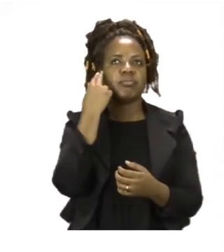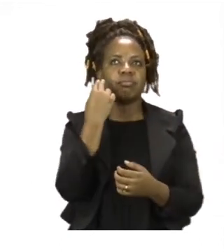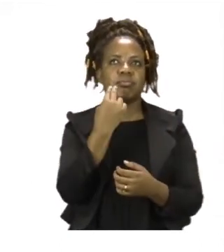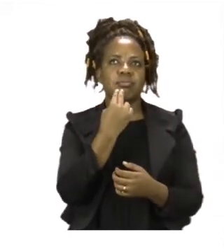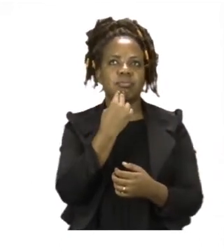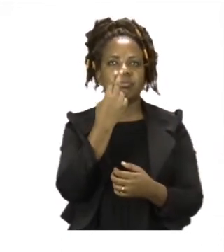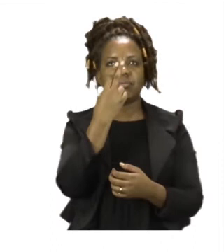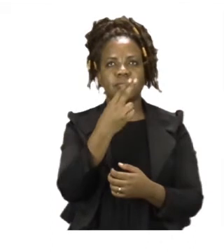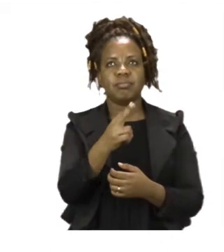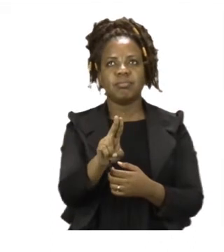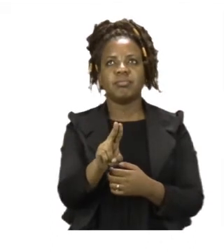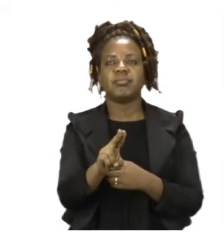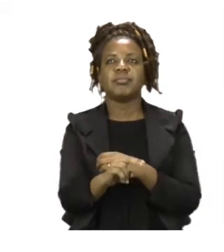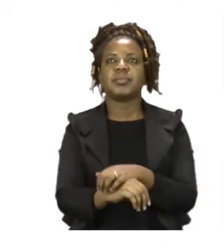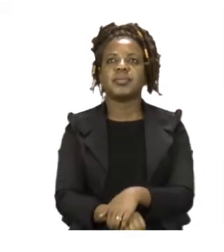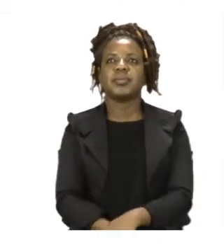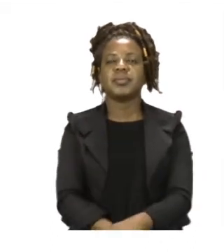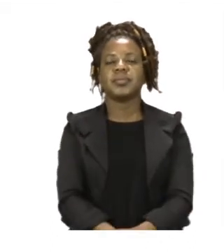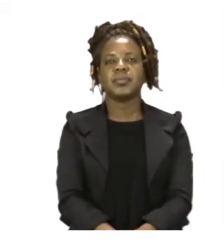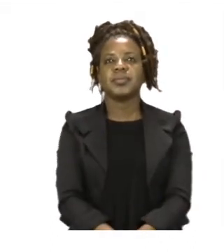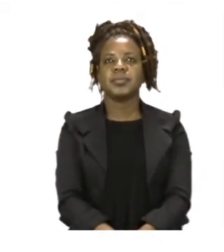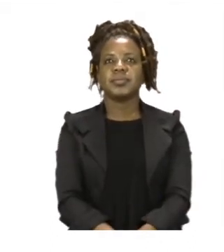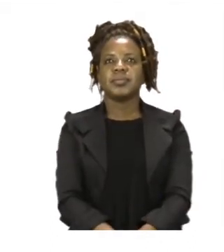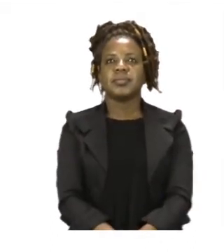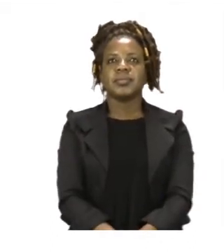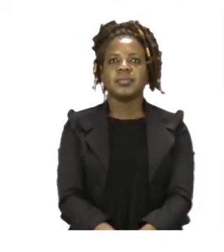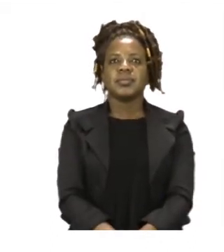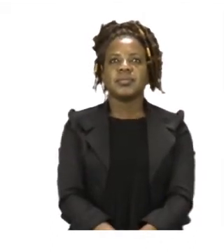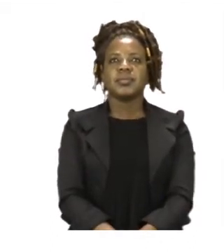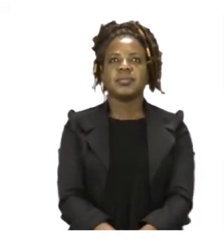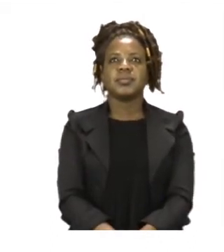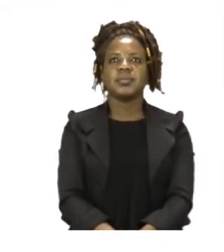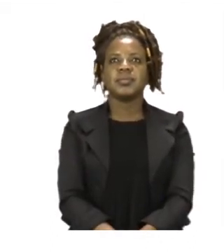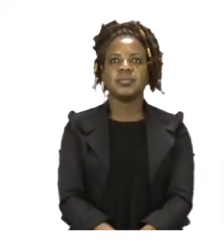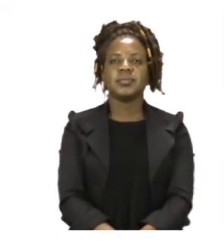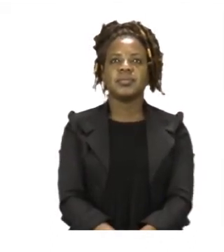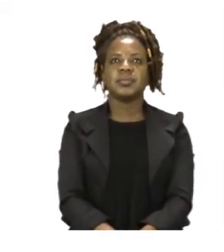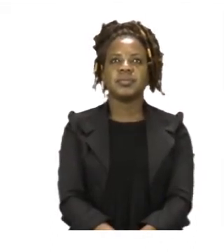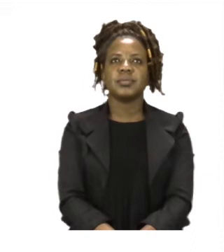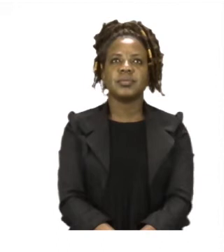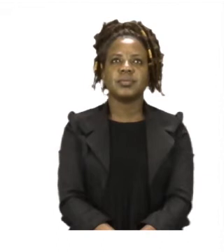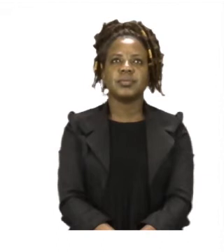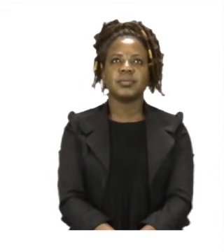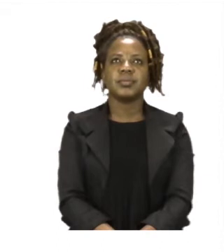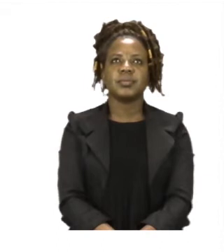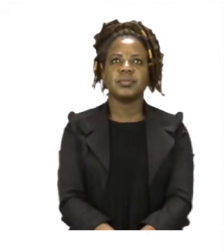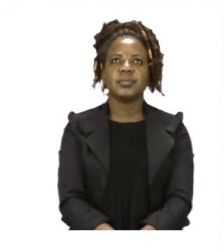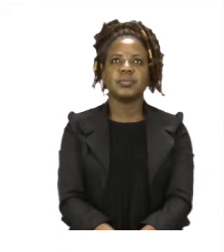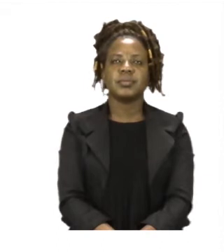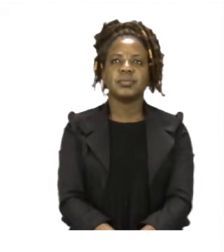a word makes. The word phone has one